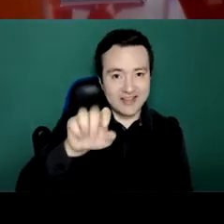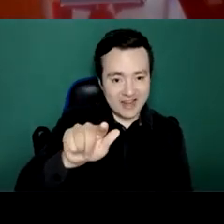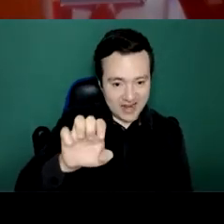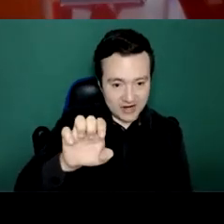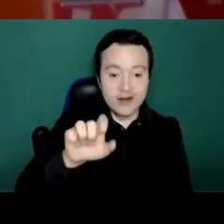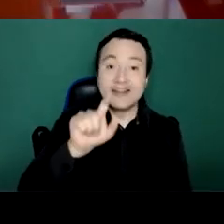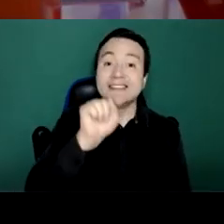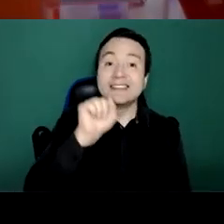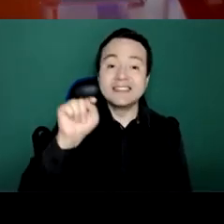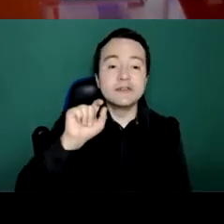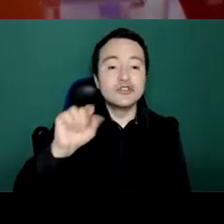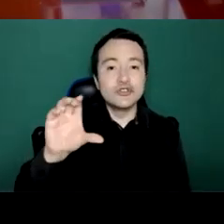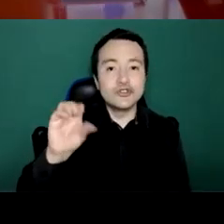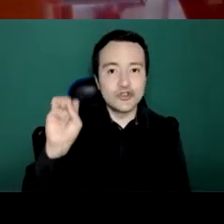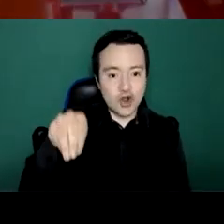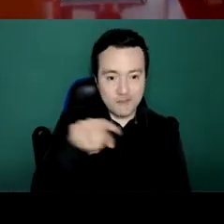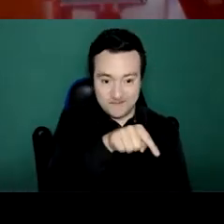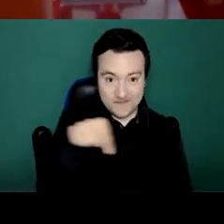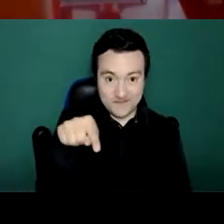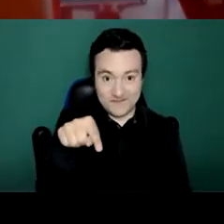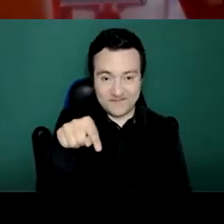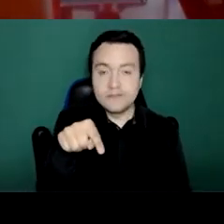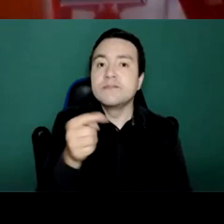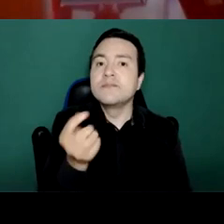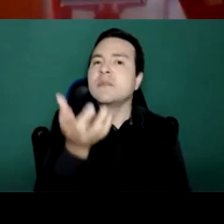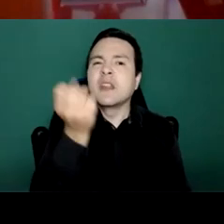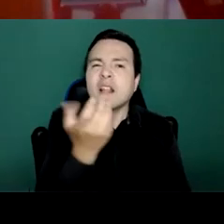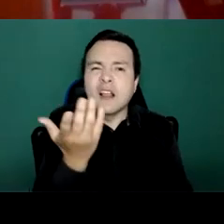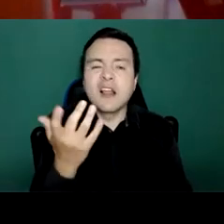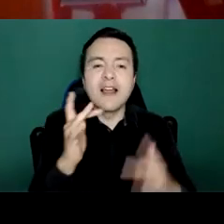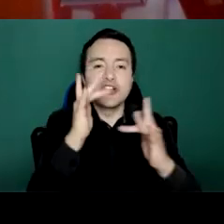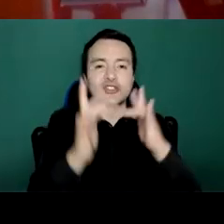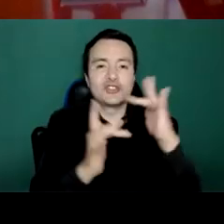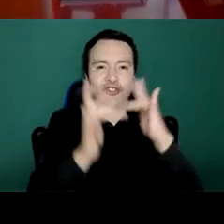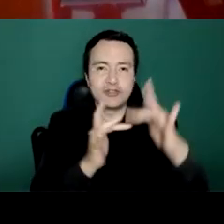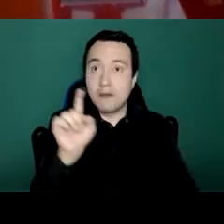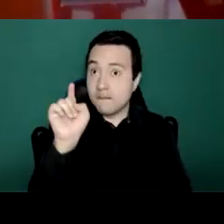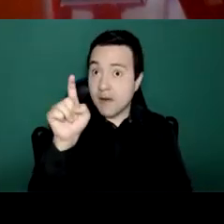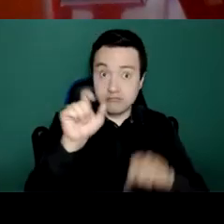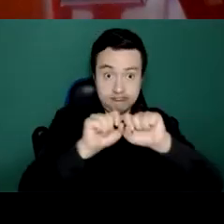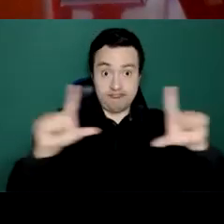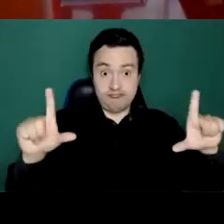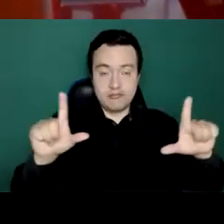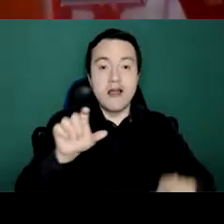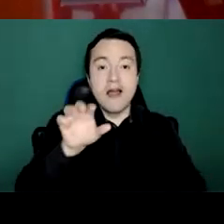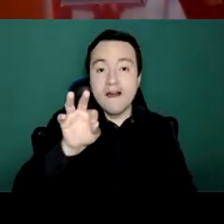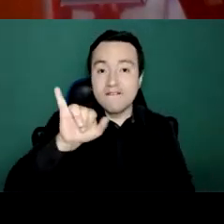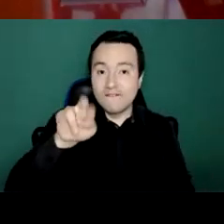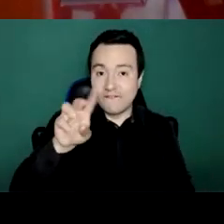those services are provided by the government of the day or our NGOs, community voices,